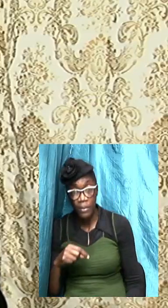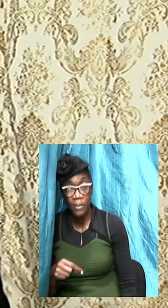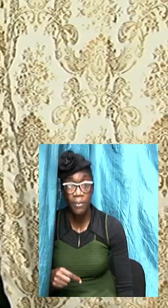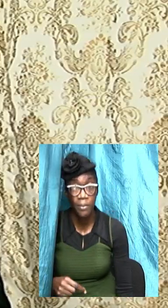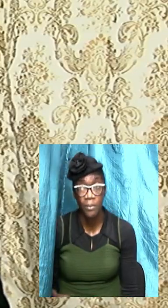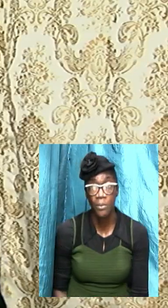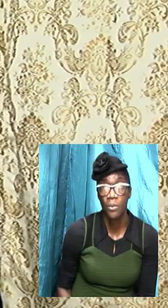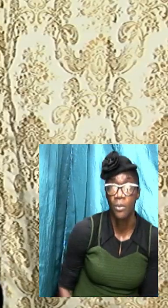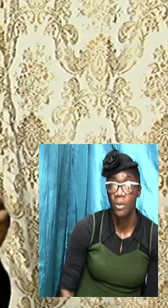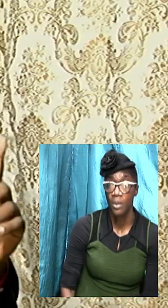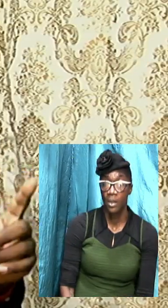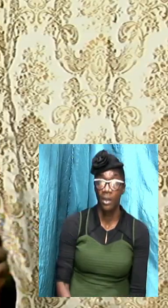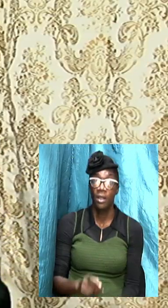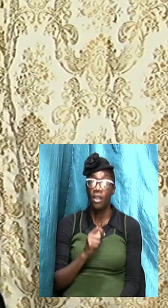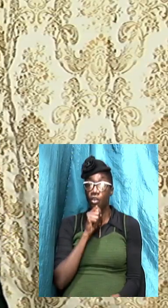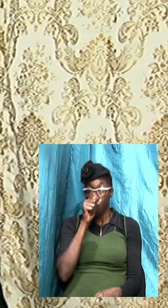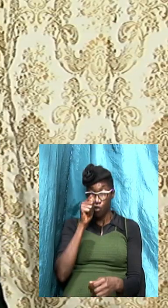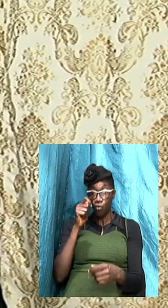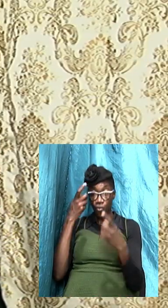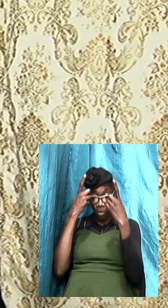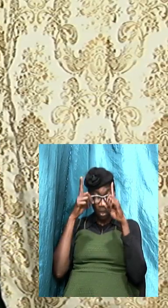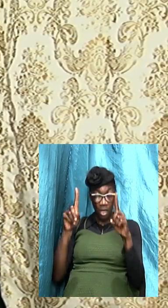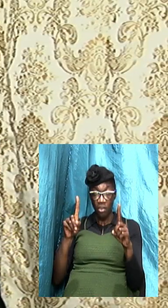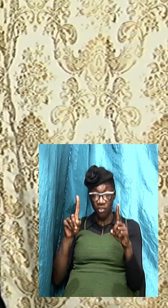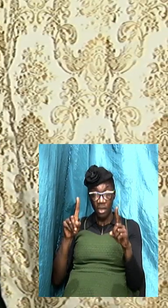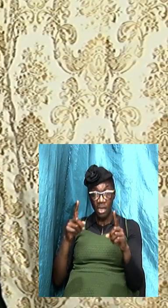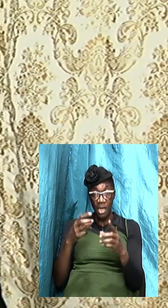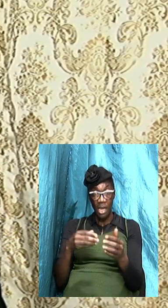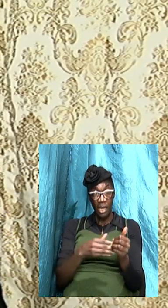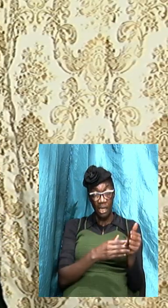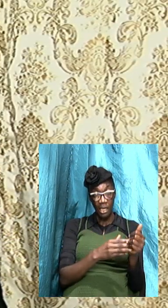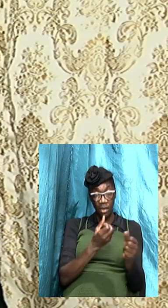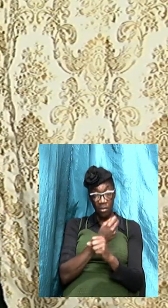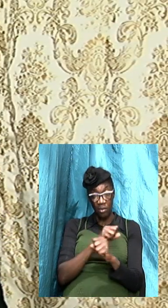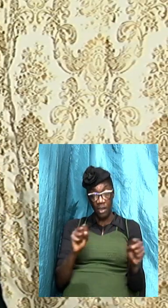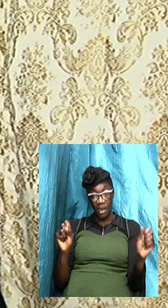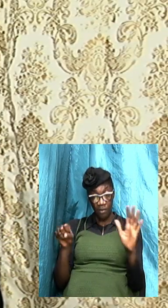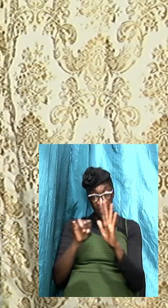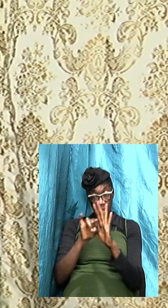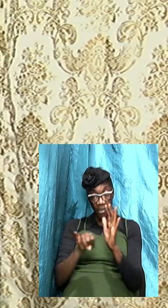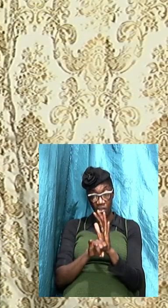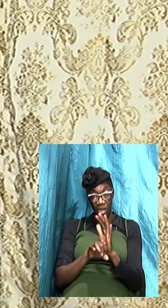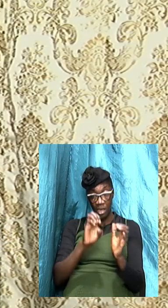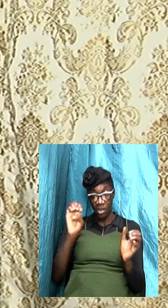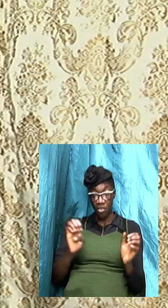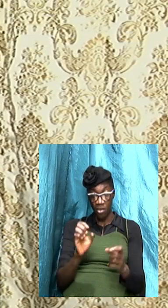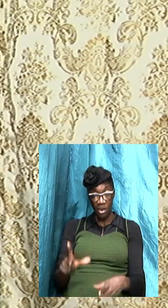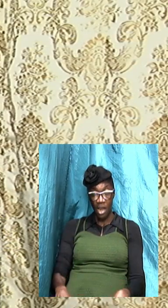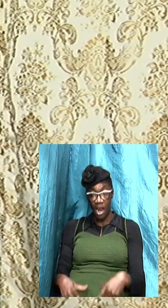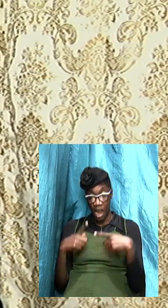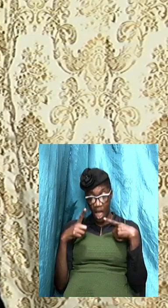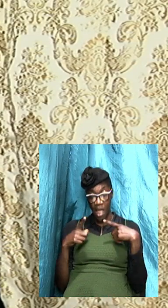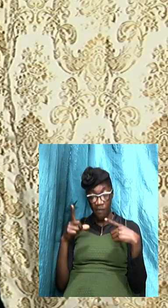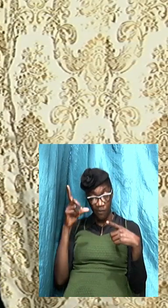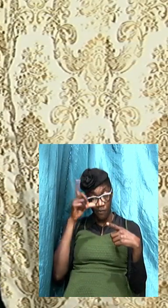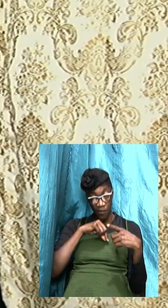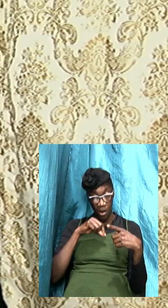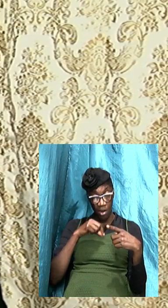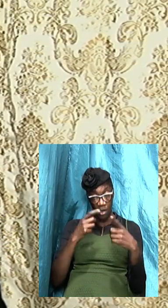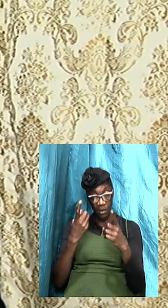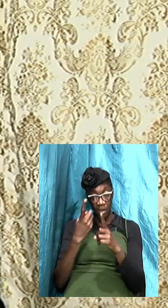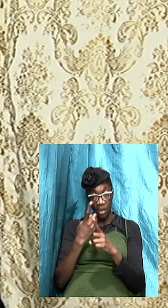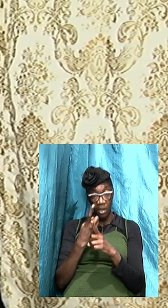will lead lead to salvation and lead to life eternal false doctrine will ruin your souls